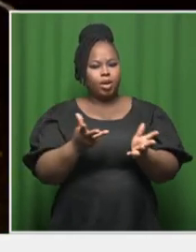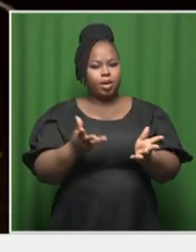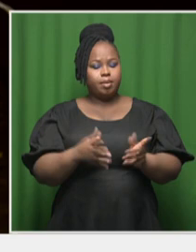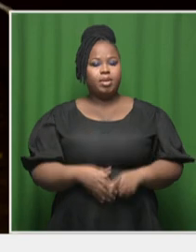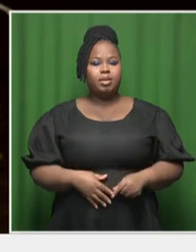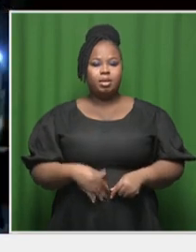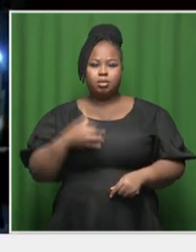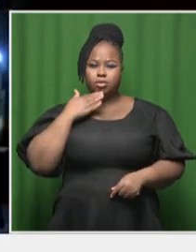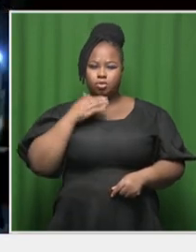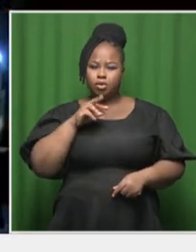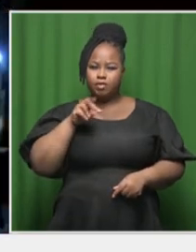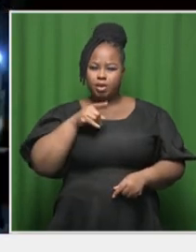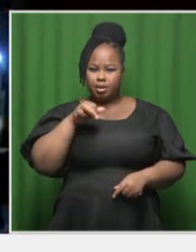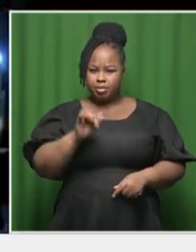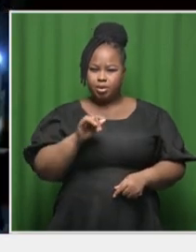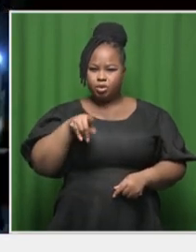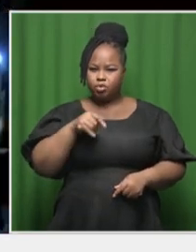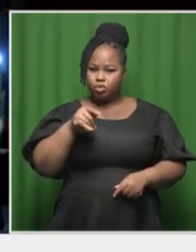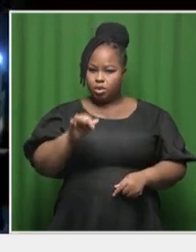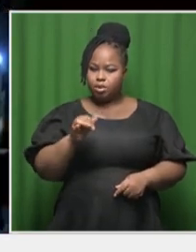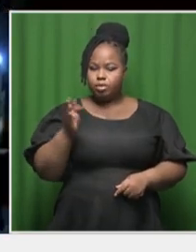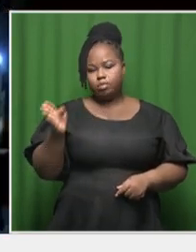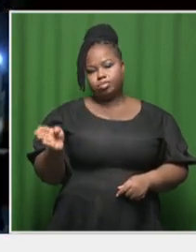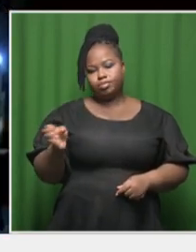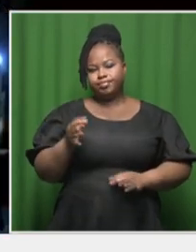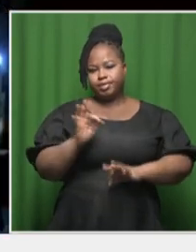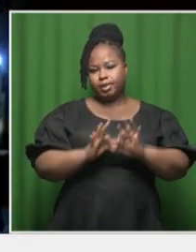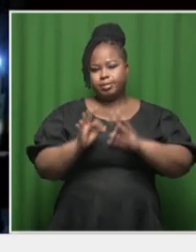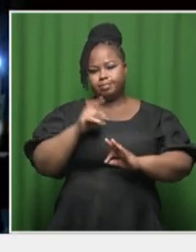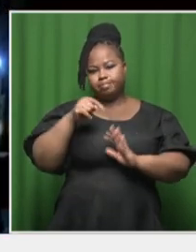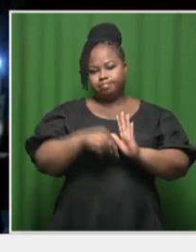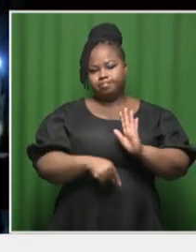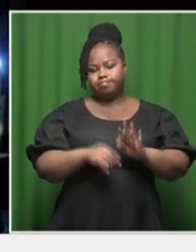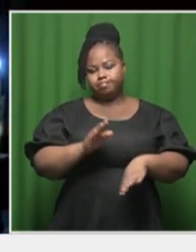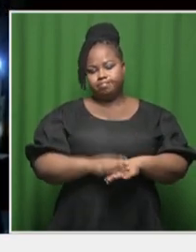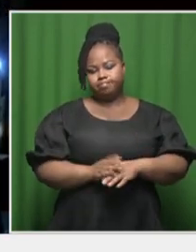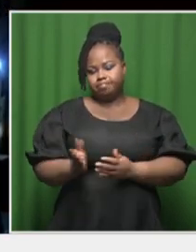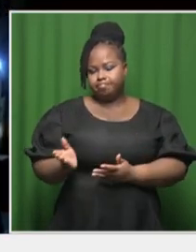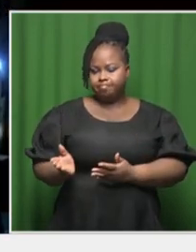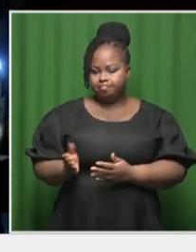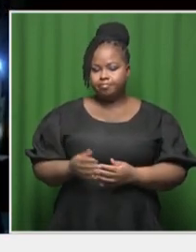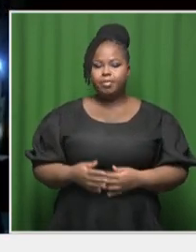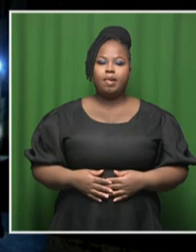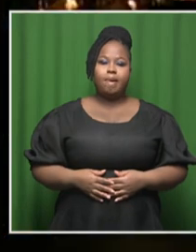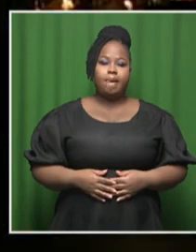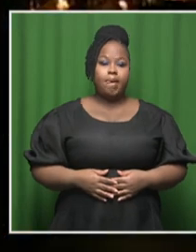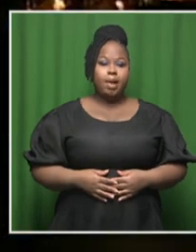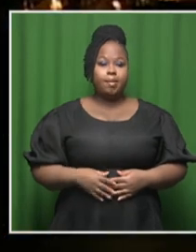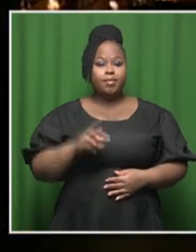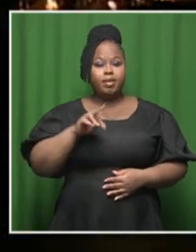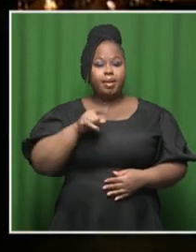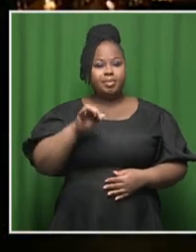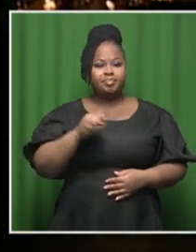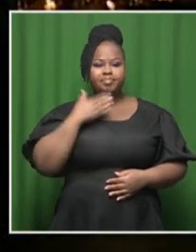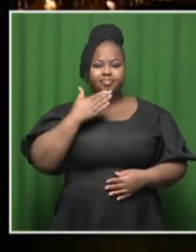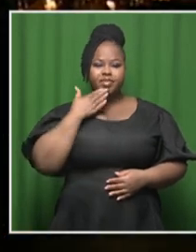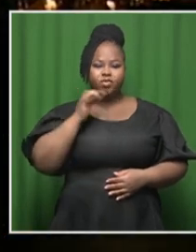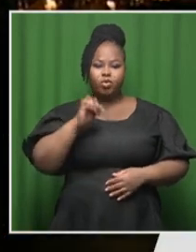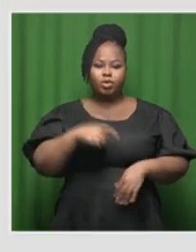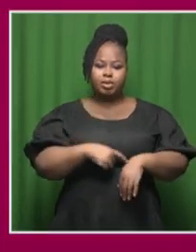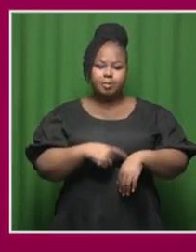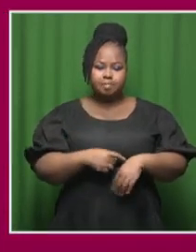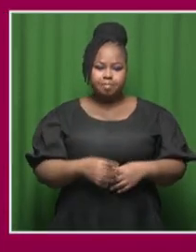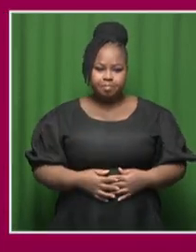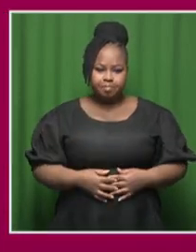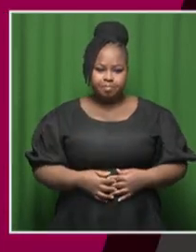Operations Enablement, Vilapi Antuli, joins us to elaborate further on this particular matter. Vilapi, thanks for your time. Thanks for